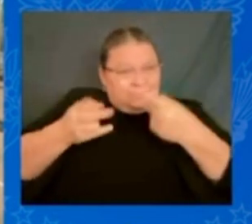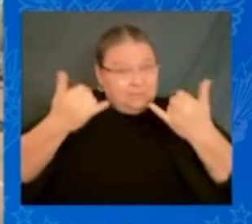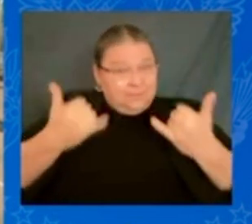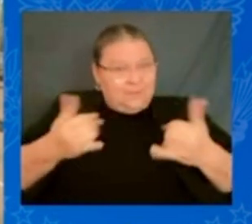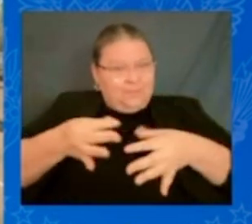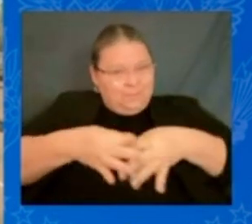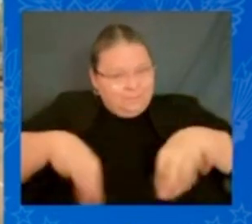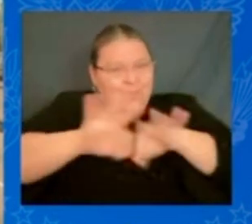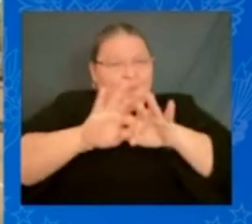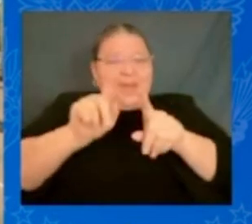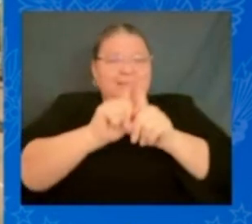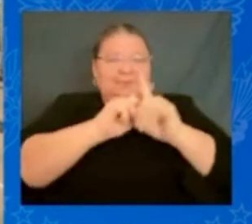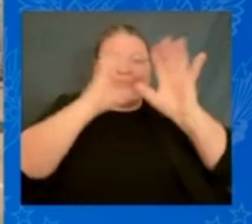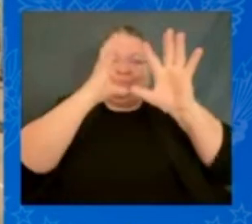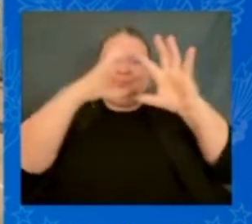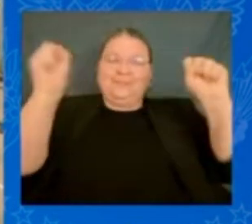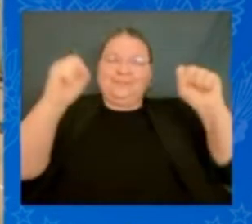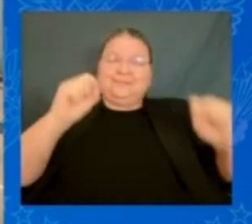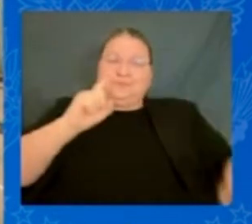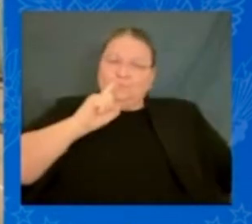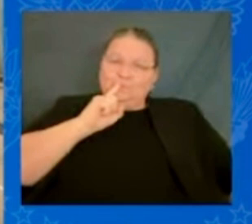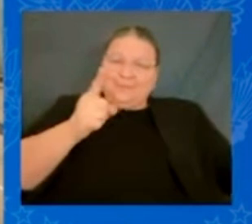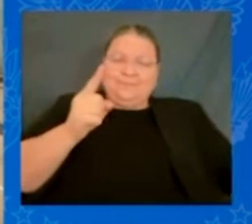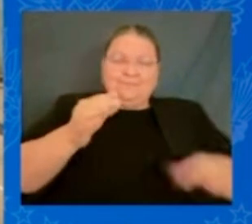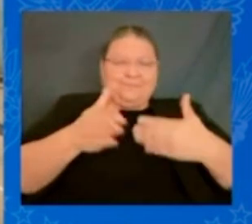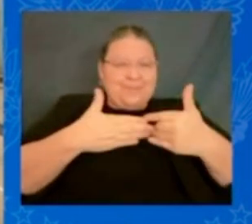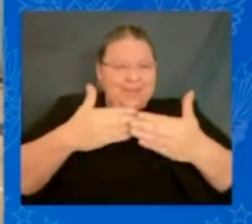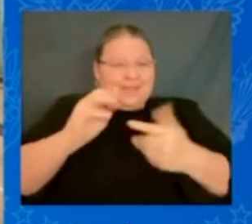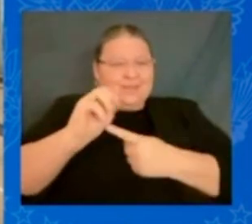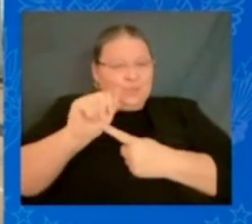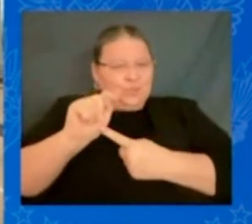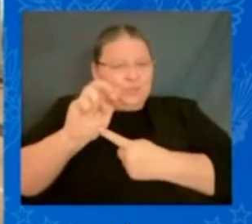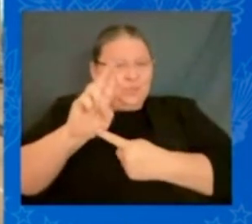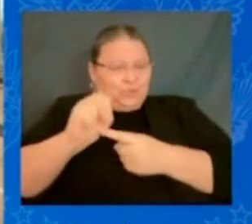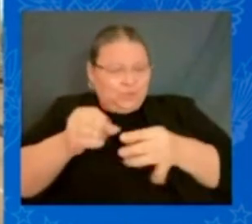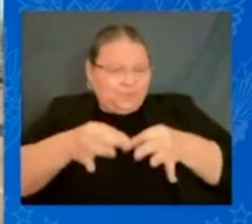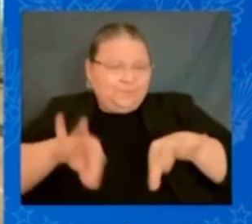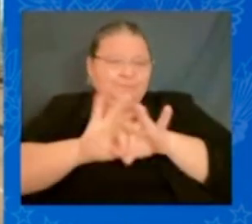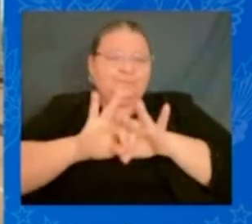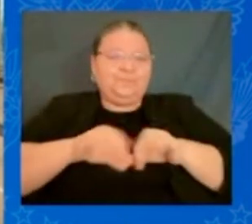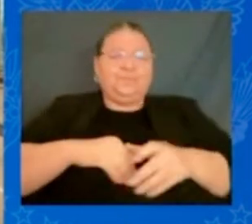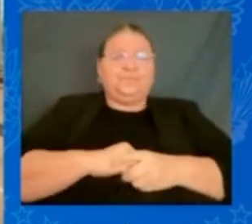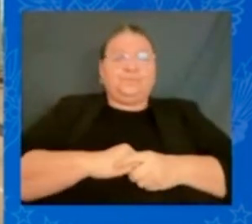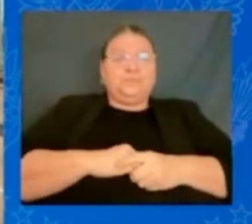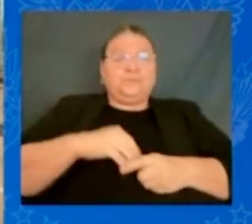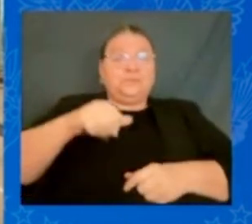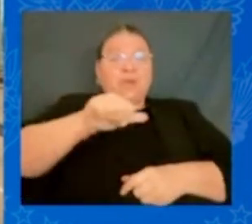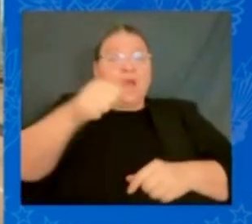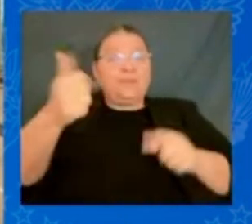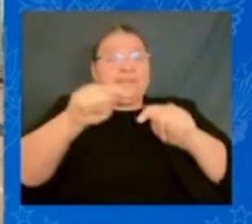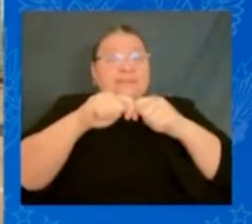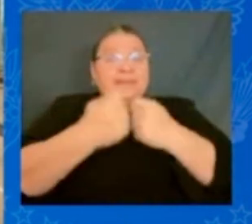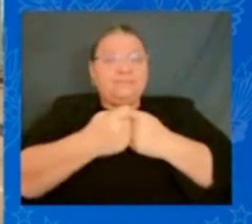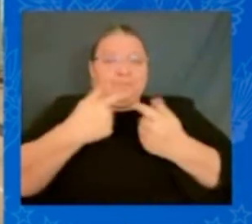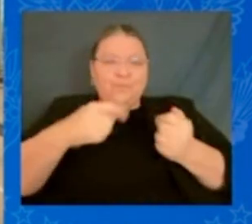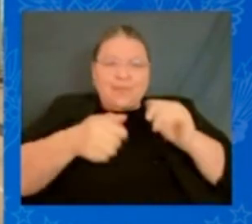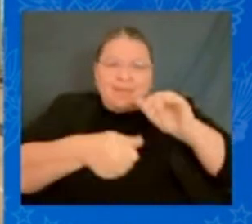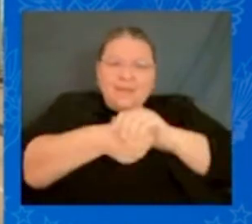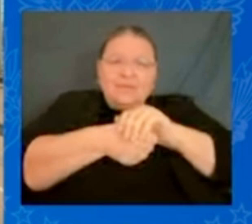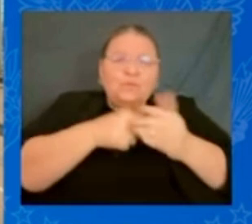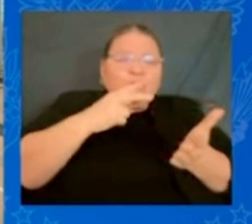Notwithstanding what the other team is trying to hide — they're trying to hide the truth. No matter how hard some people try,